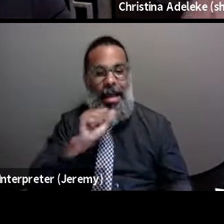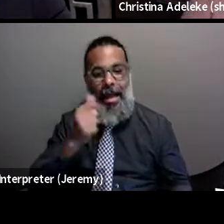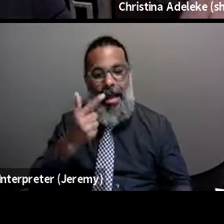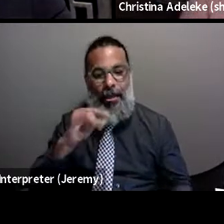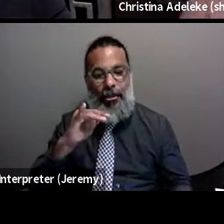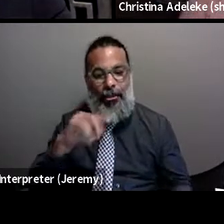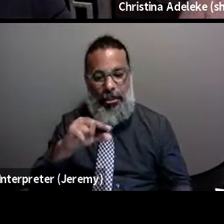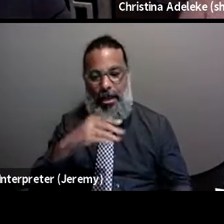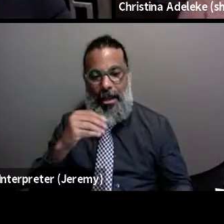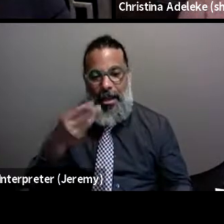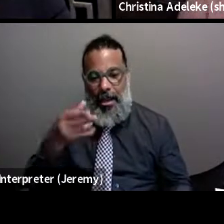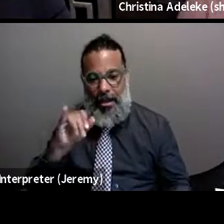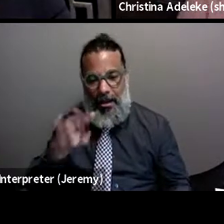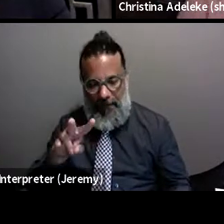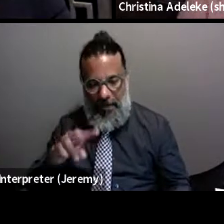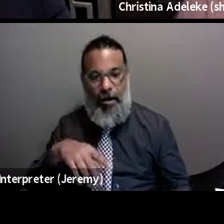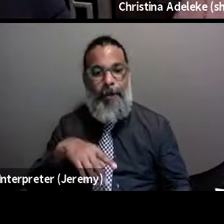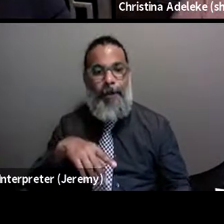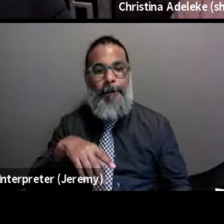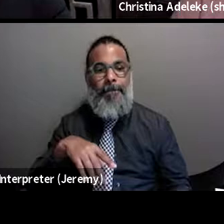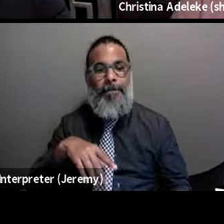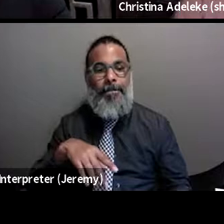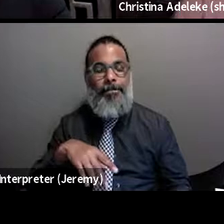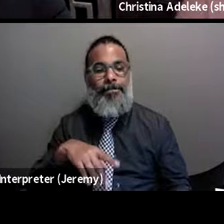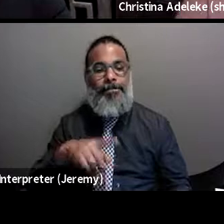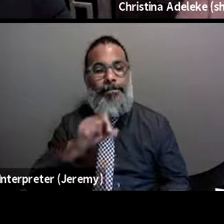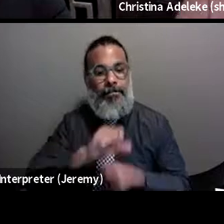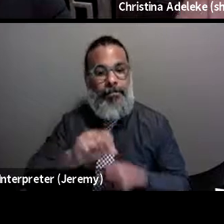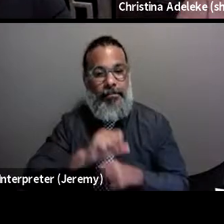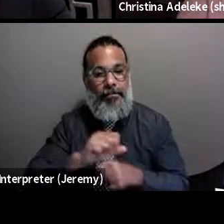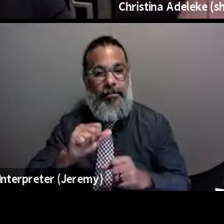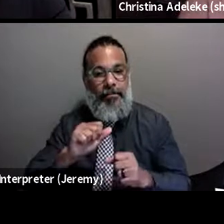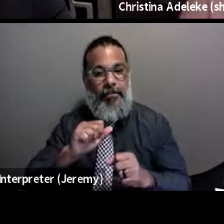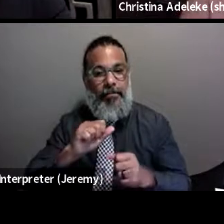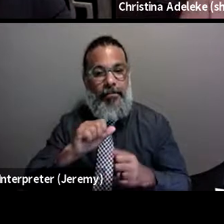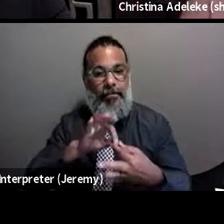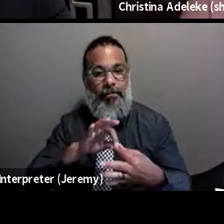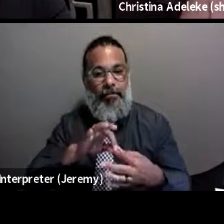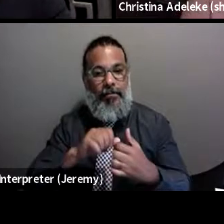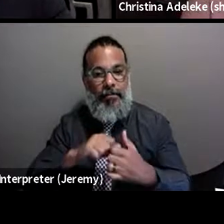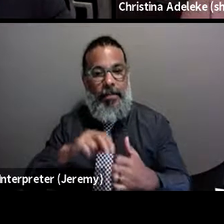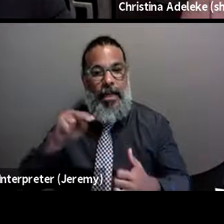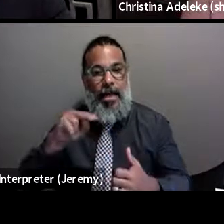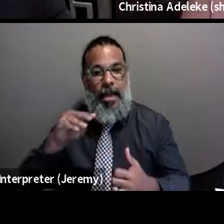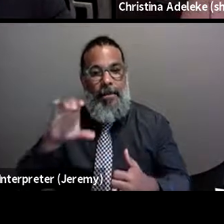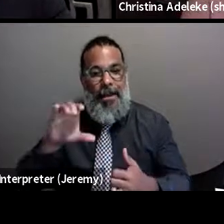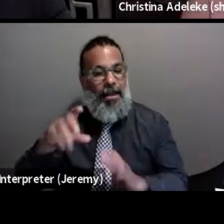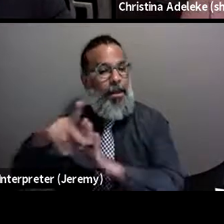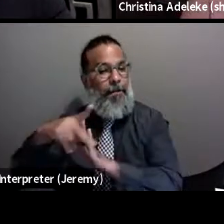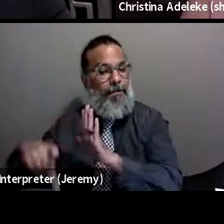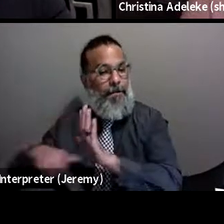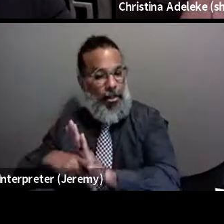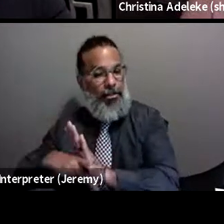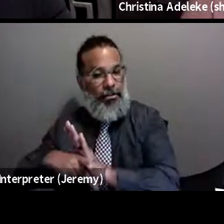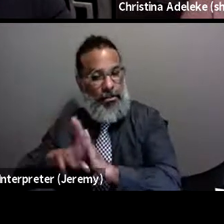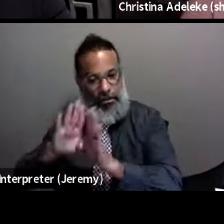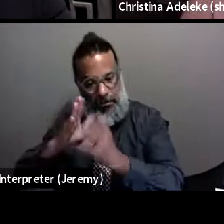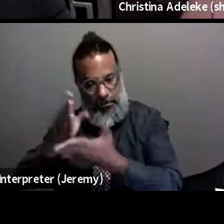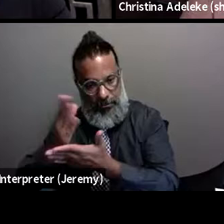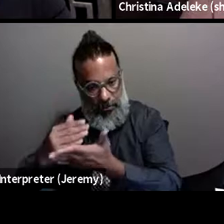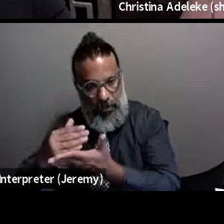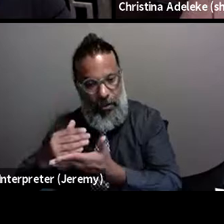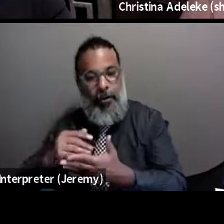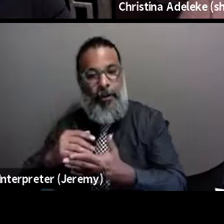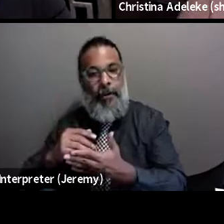and one of the things that, you know, I've been working in collaboration with NMAX Policy Division is to get to have